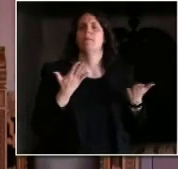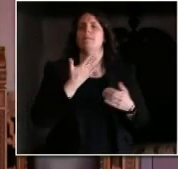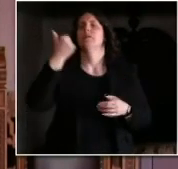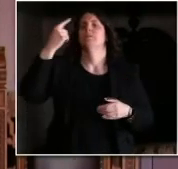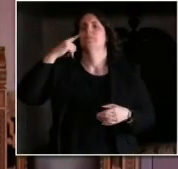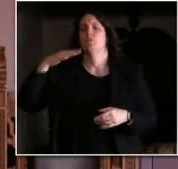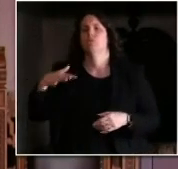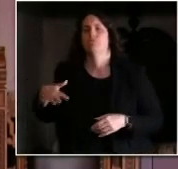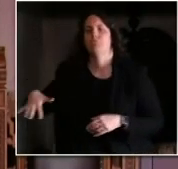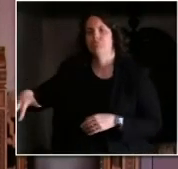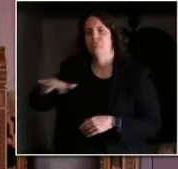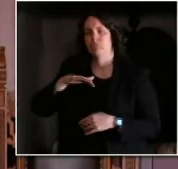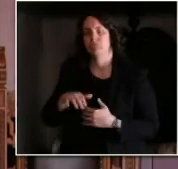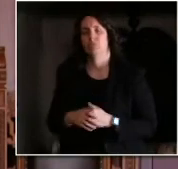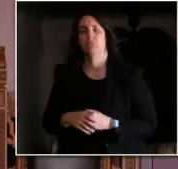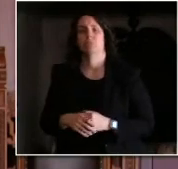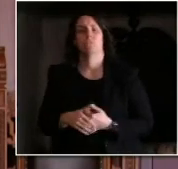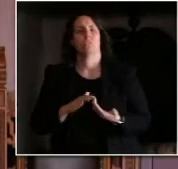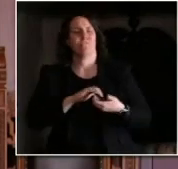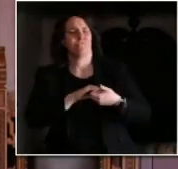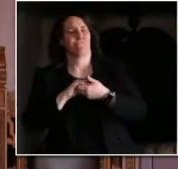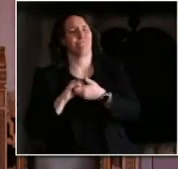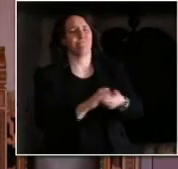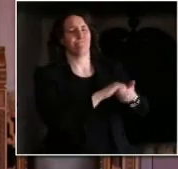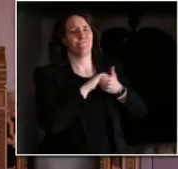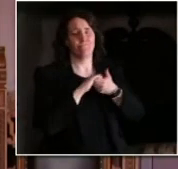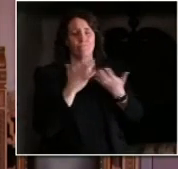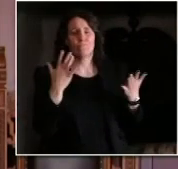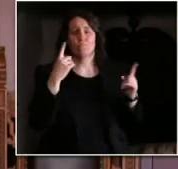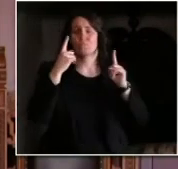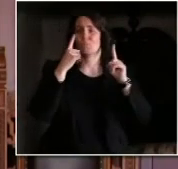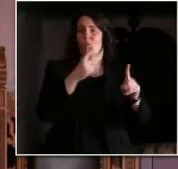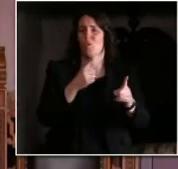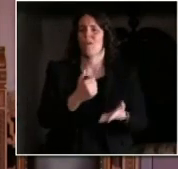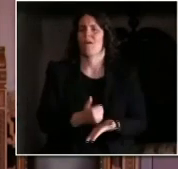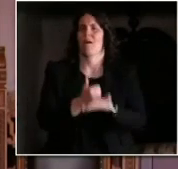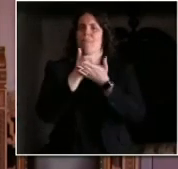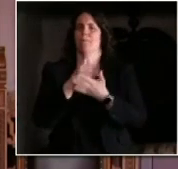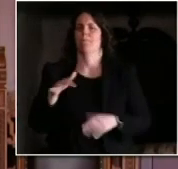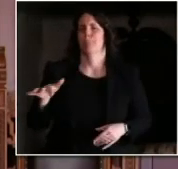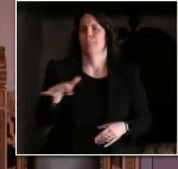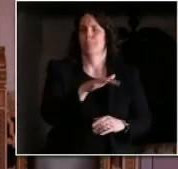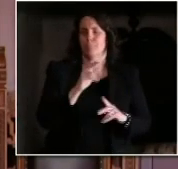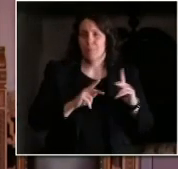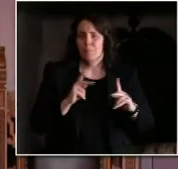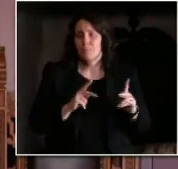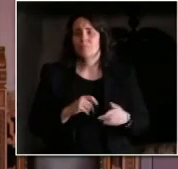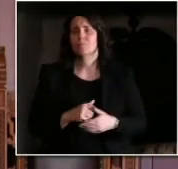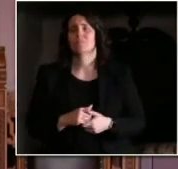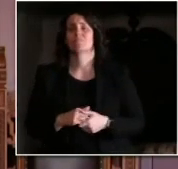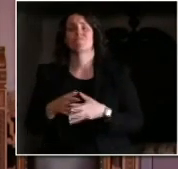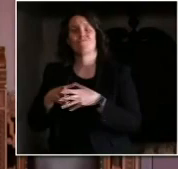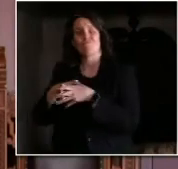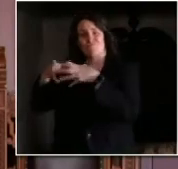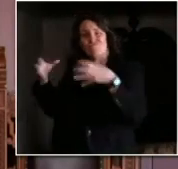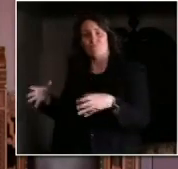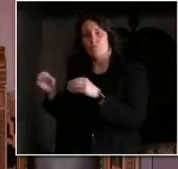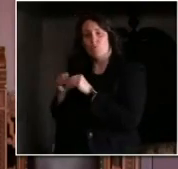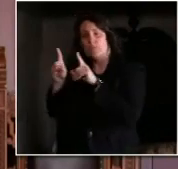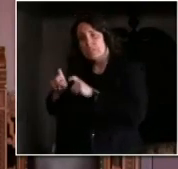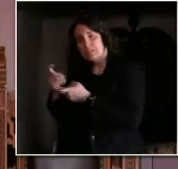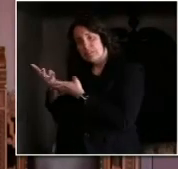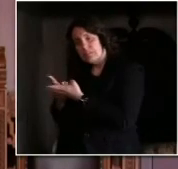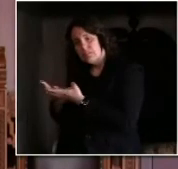to move this forward, make sure that we have testing the proper equipment, making sure that we have the contact